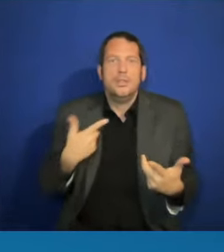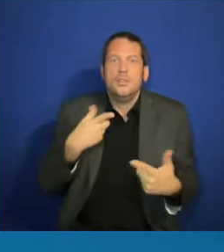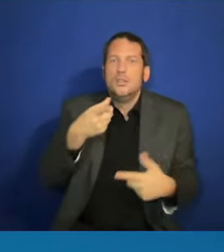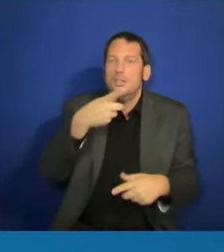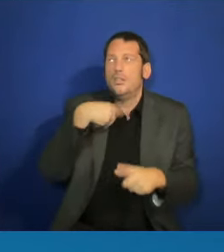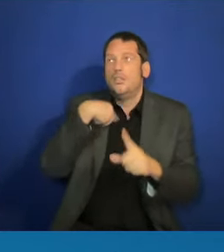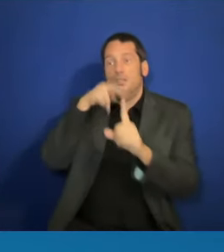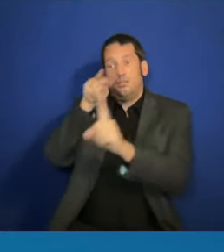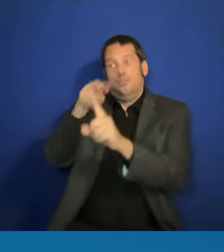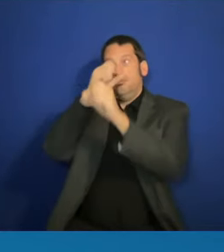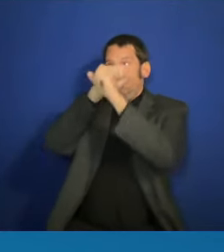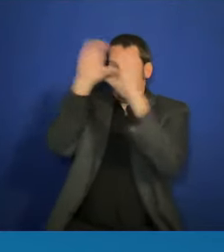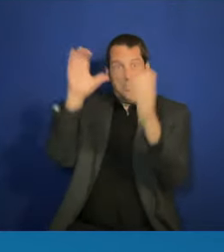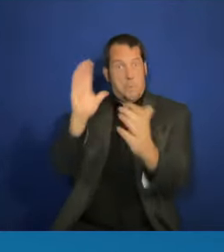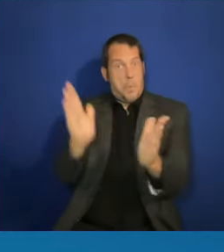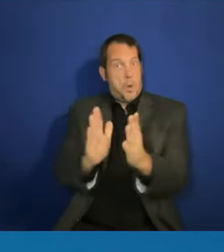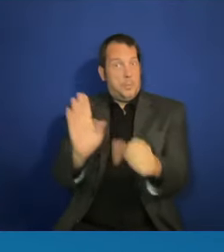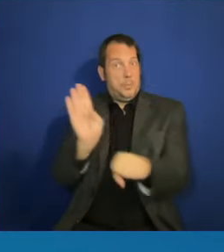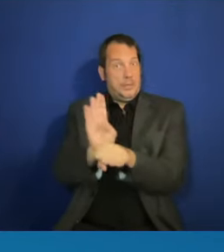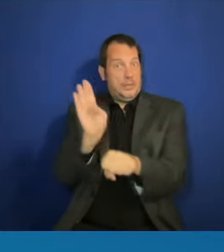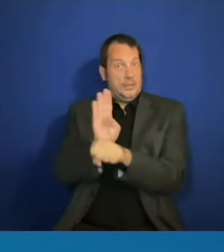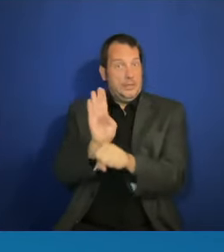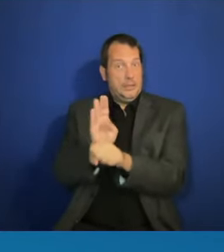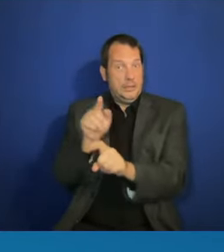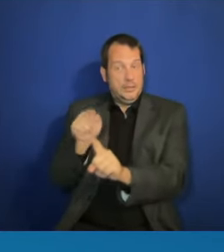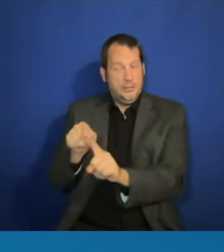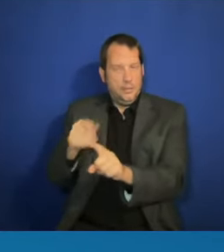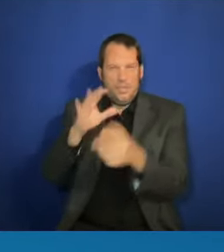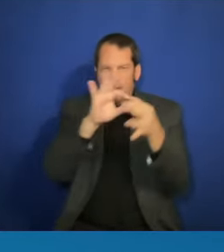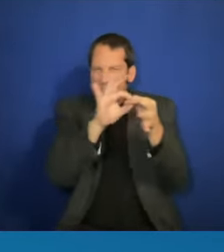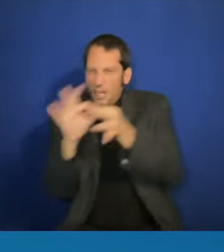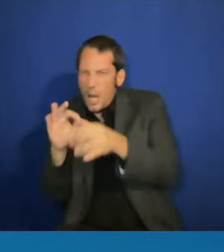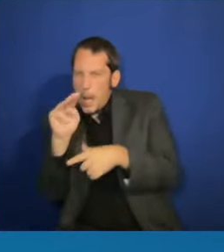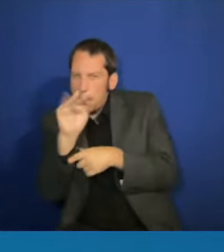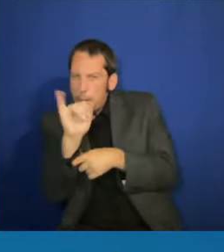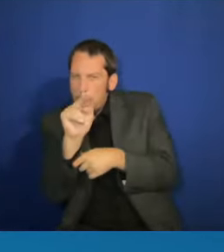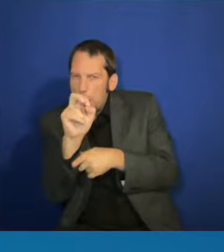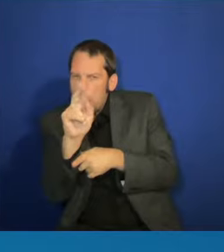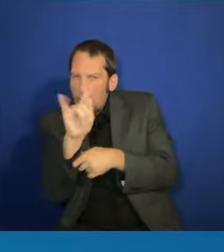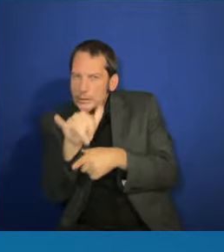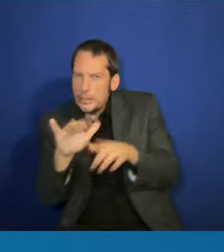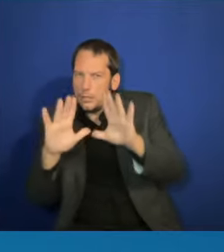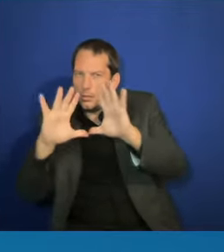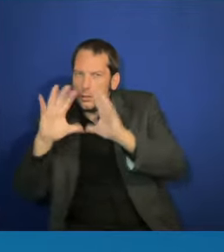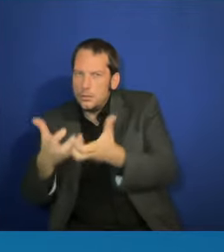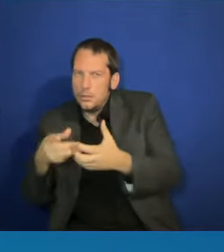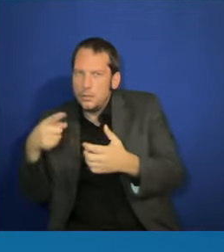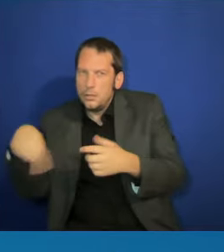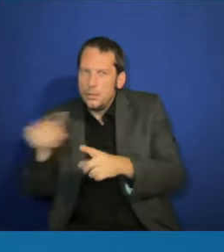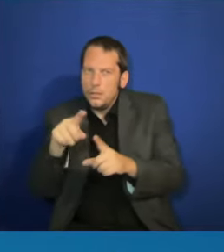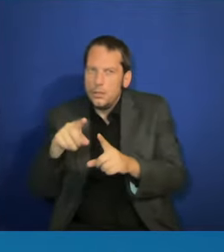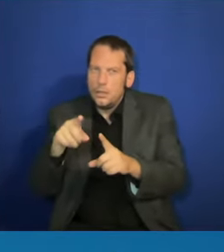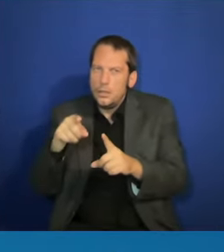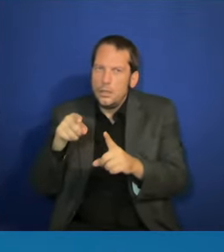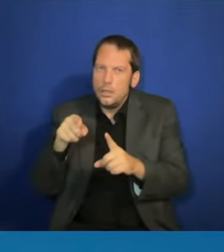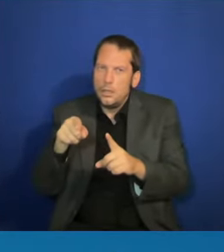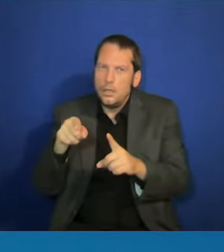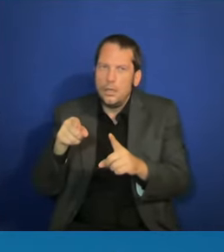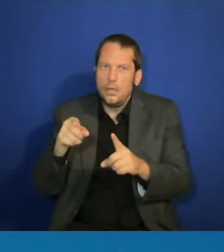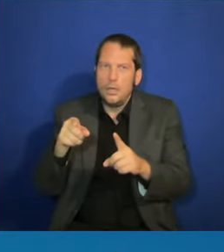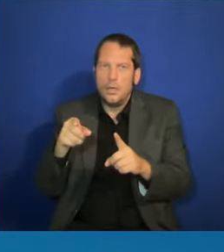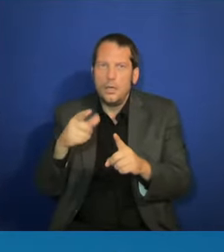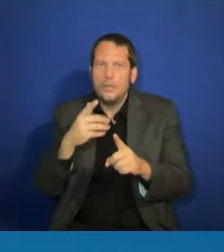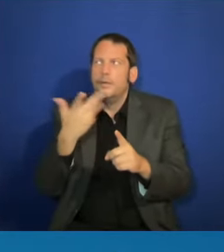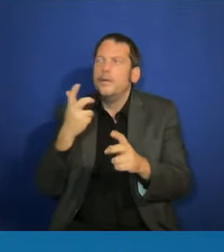Latino community, let's never get trapped into some stereotype about what kinds of small businesses we are talking about, because we are talking about a